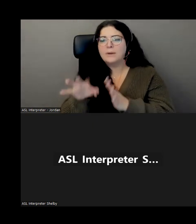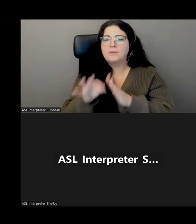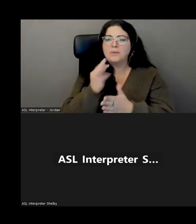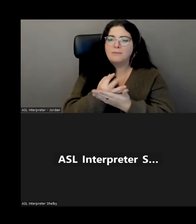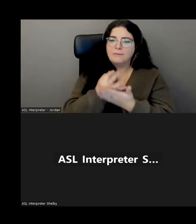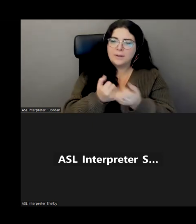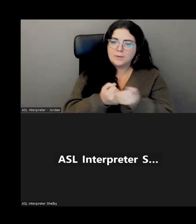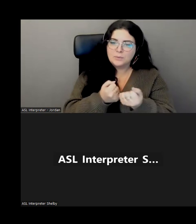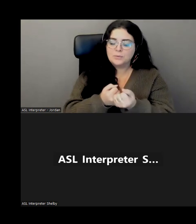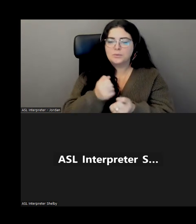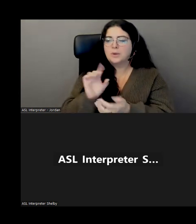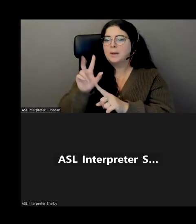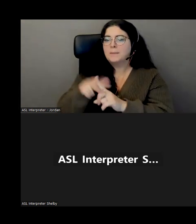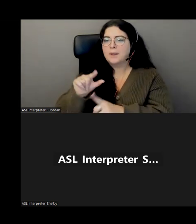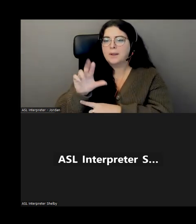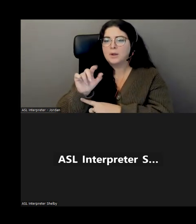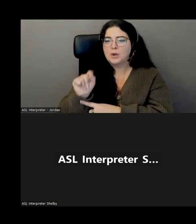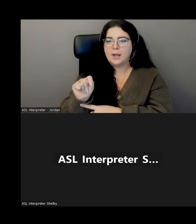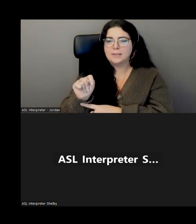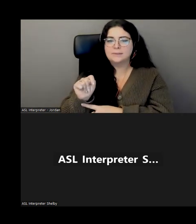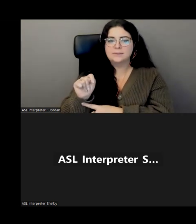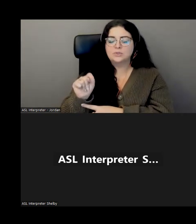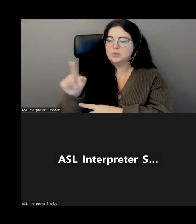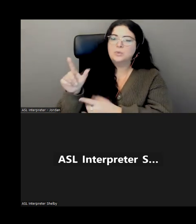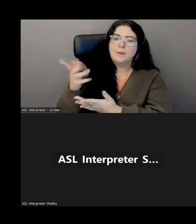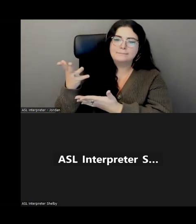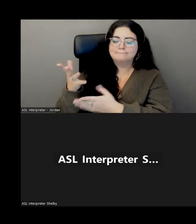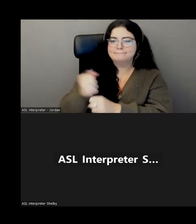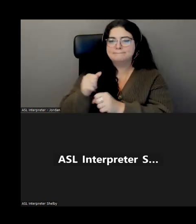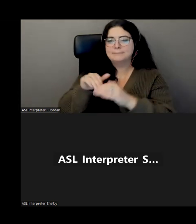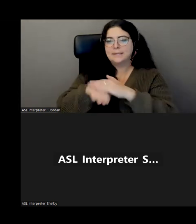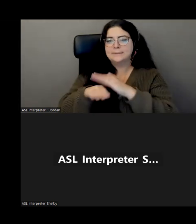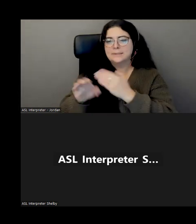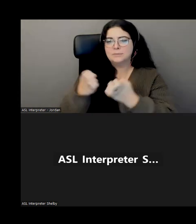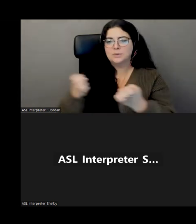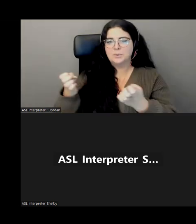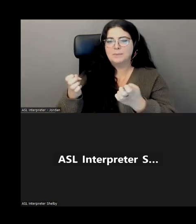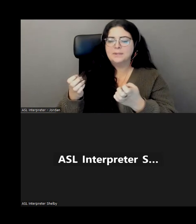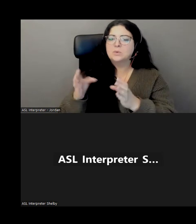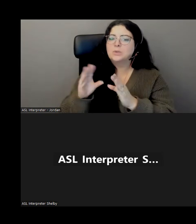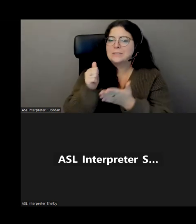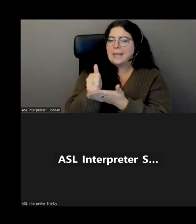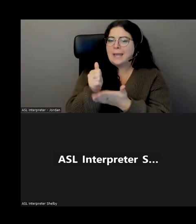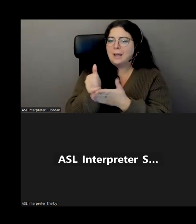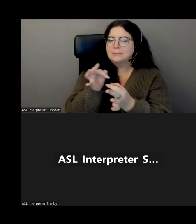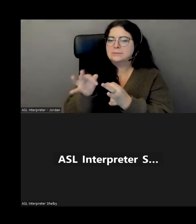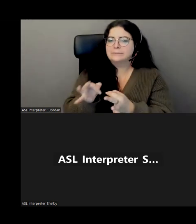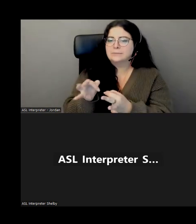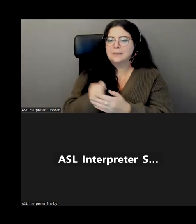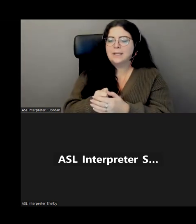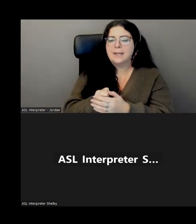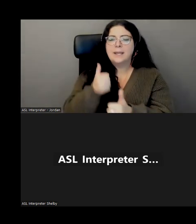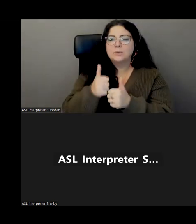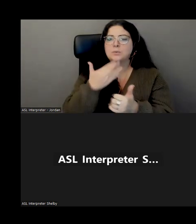where can you apply for some grants in order to get some accessible equipment and provided some guidance on what equipment would meet their